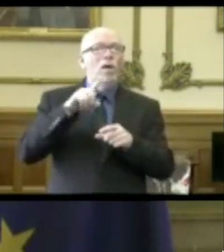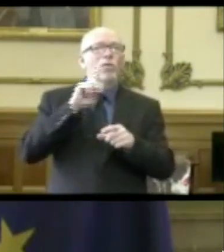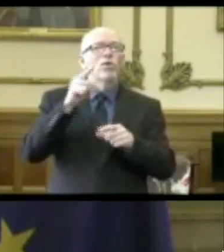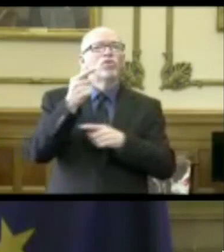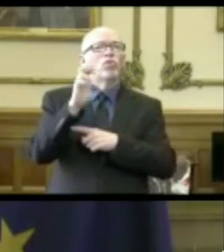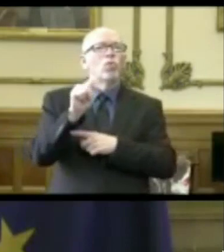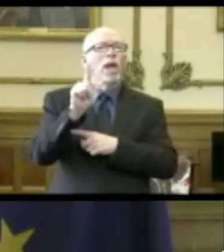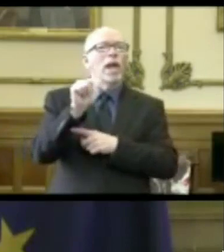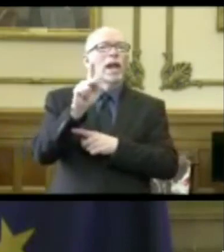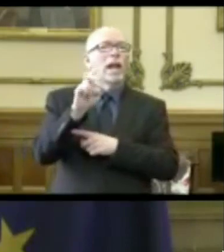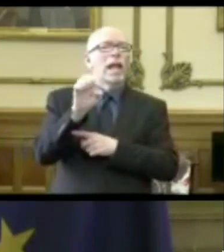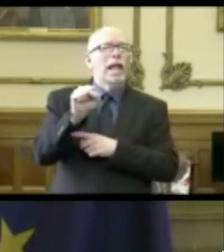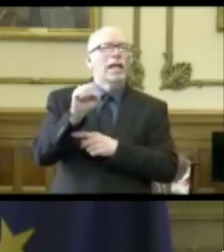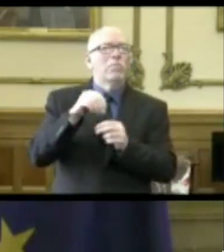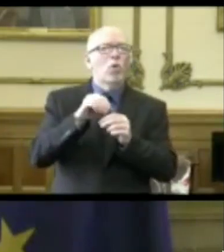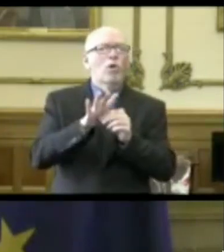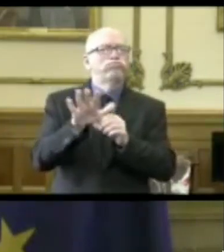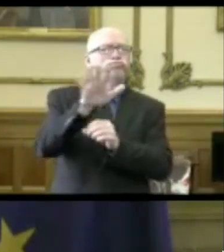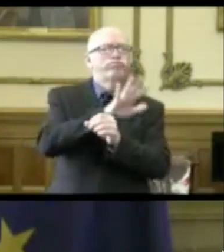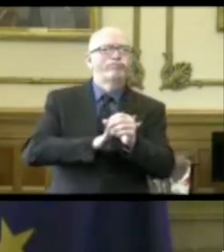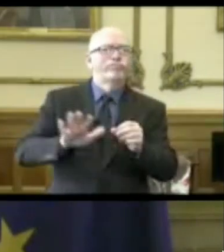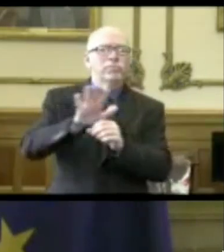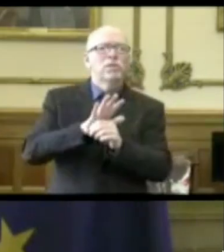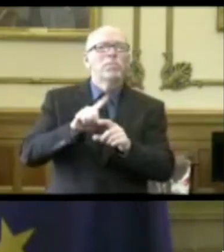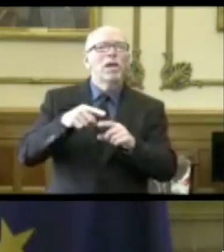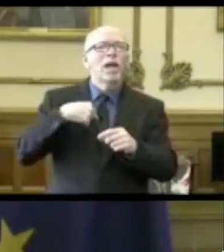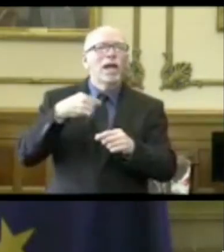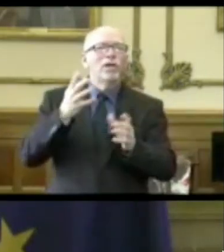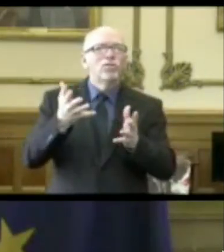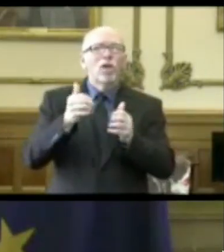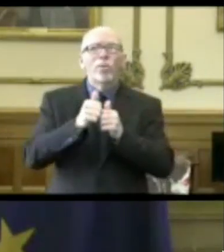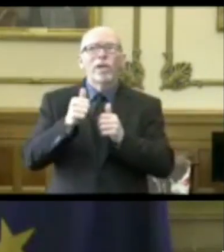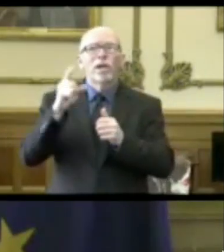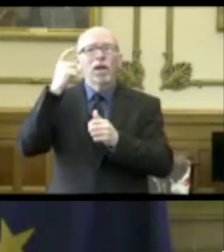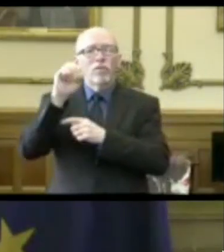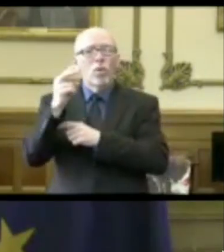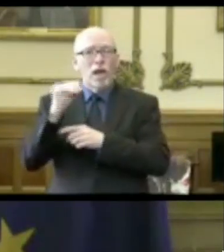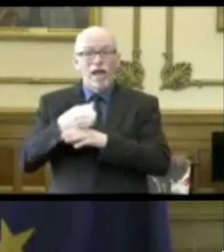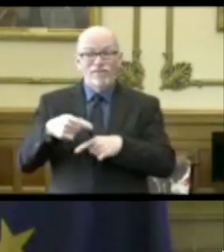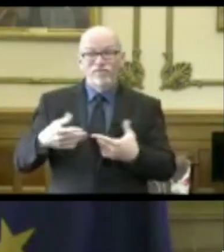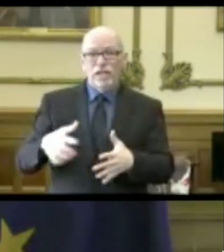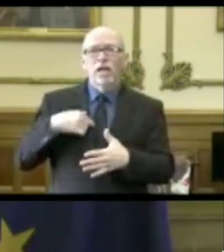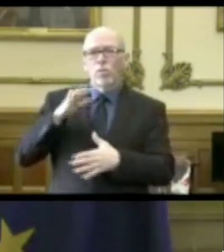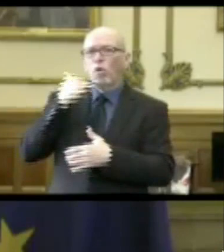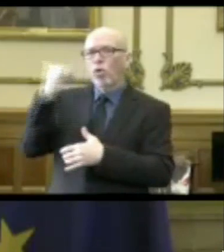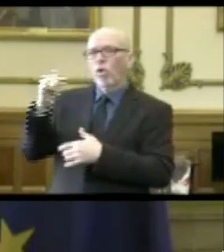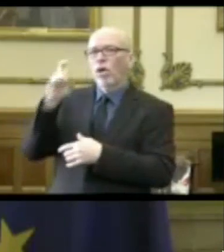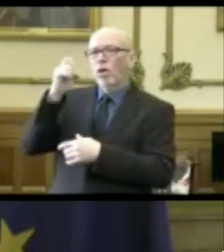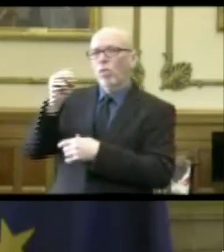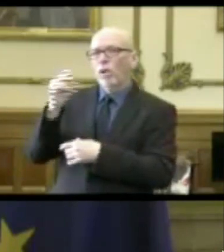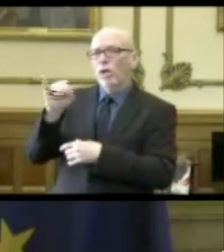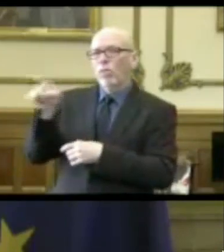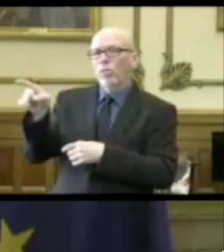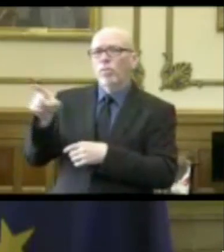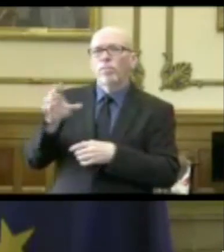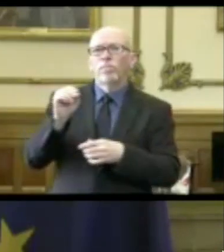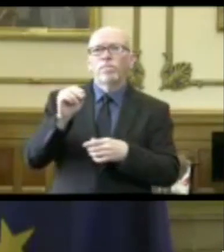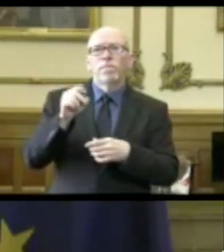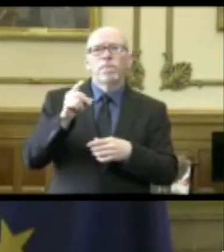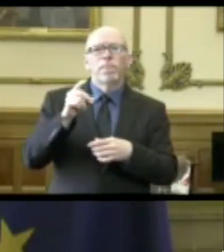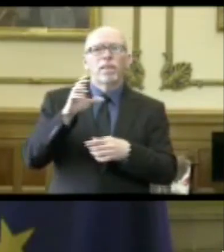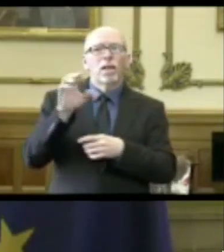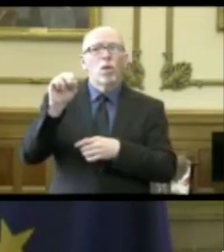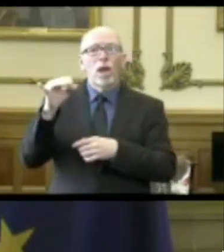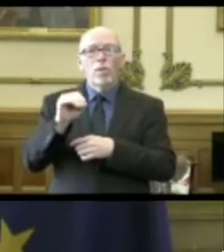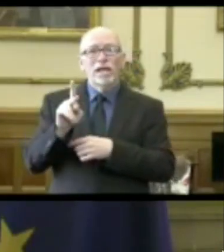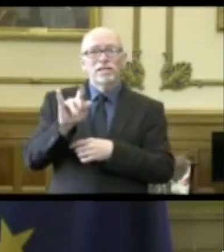Great Lakes. But I'm on a daily, I'll be on the phone with the governor of Ohio after this. I'll be on the phone with the governor of Ohio and